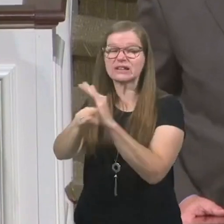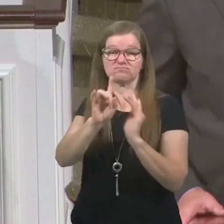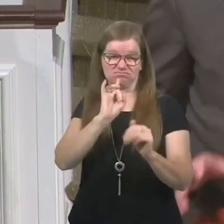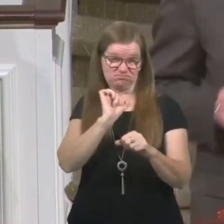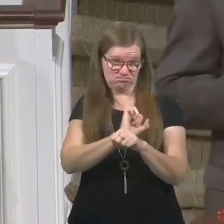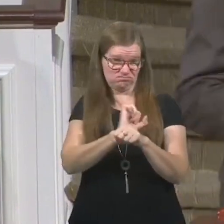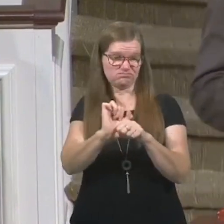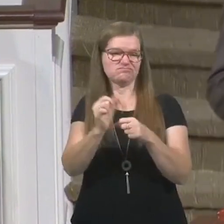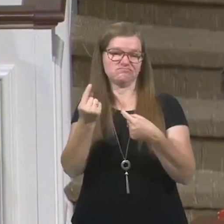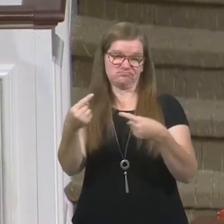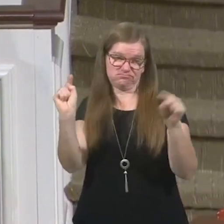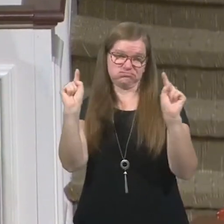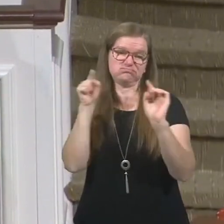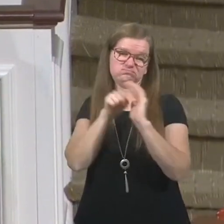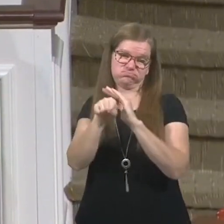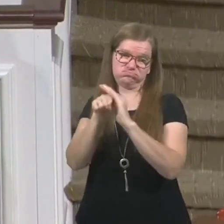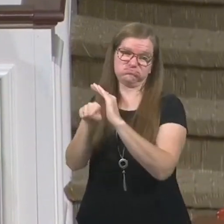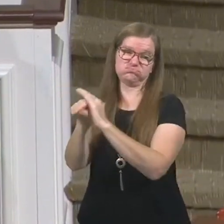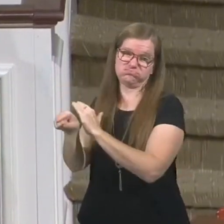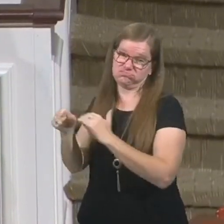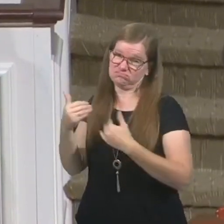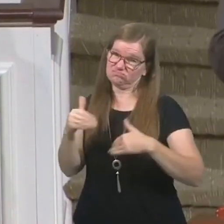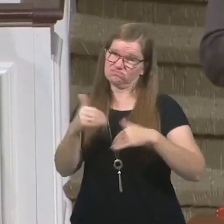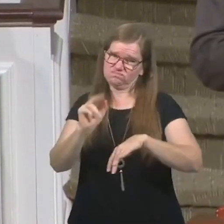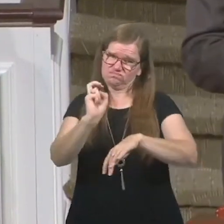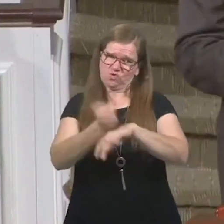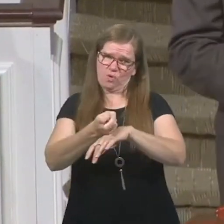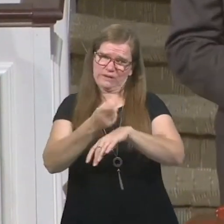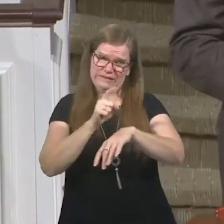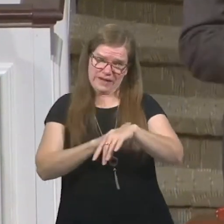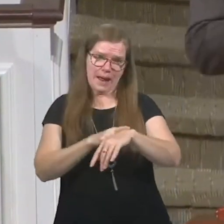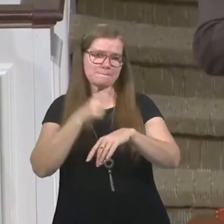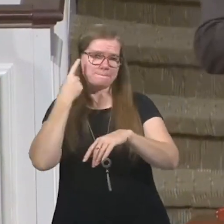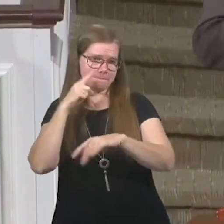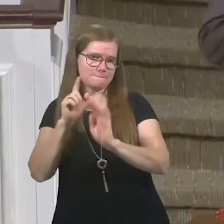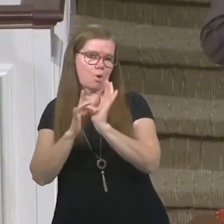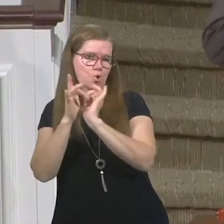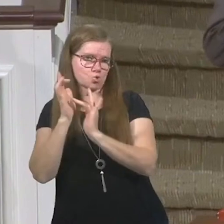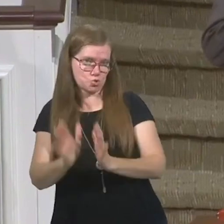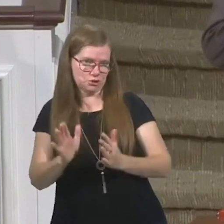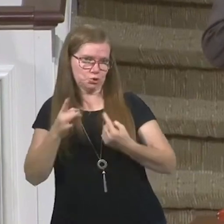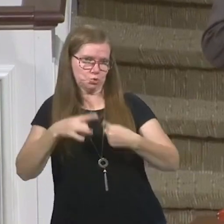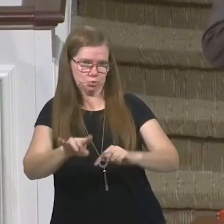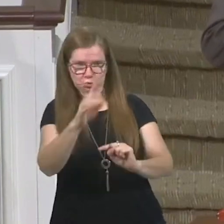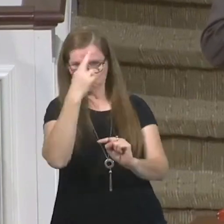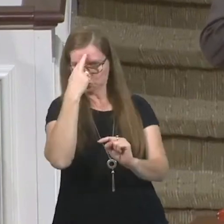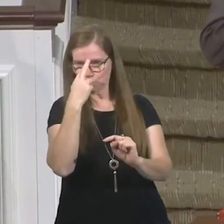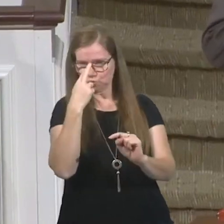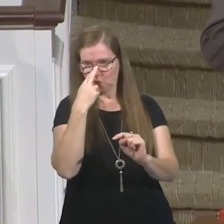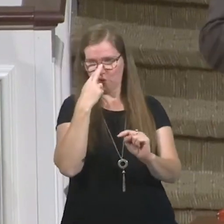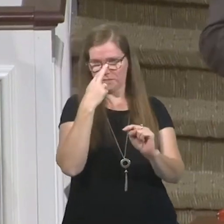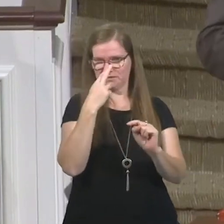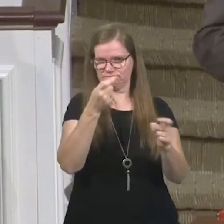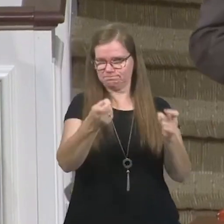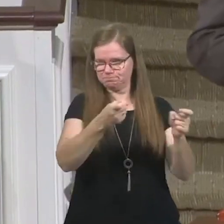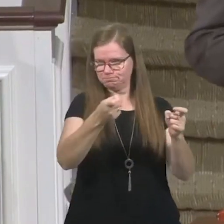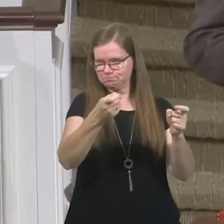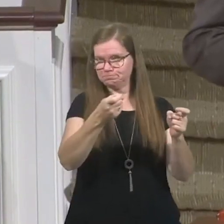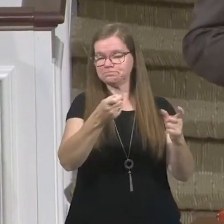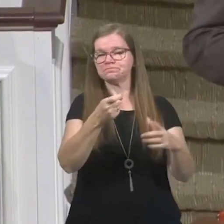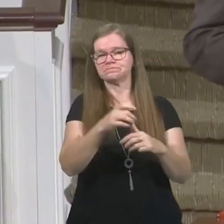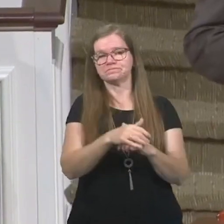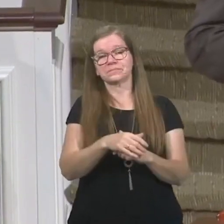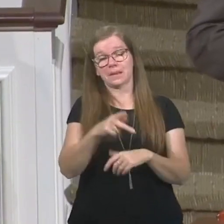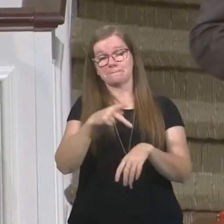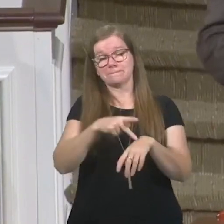And it was a difficult time to be a Christian in the Roman Empire. And Peter knew it and referenced it several